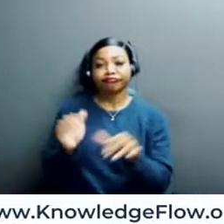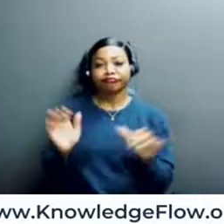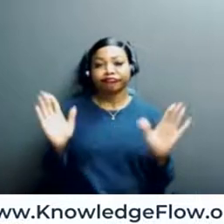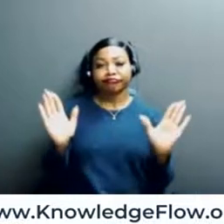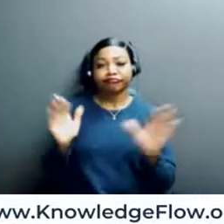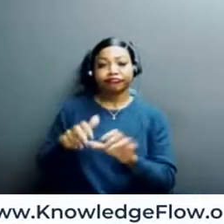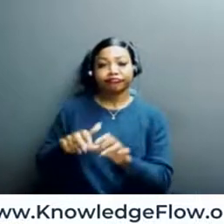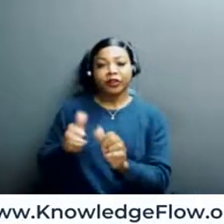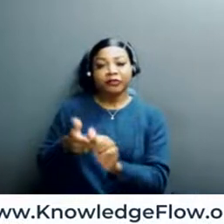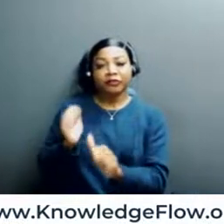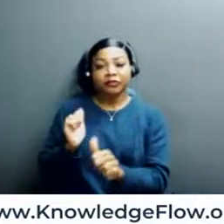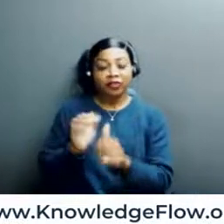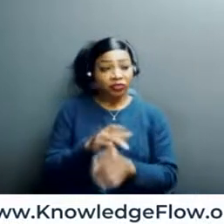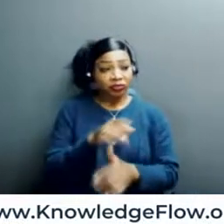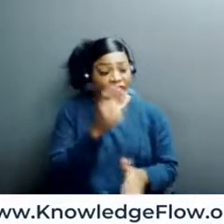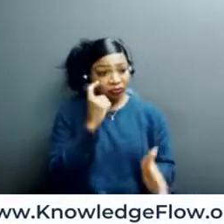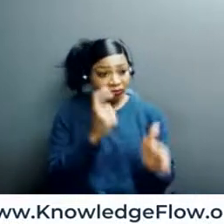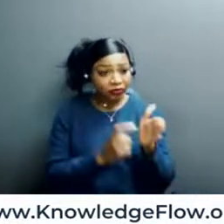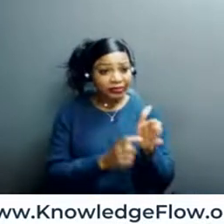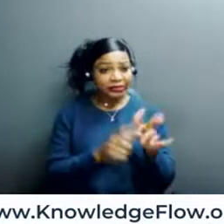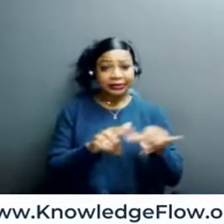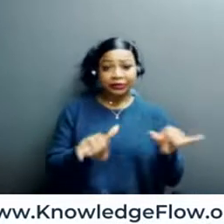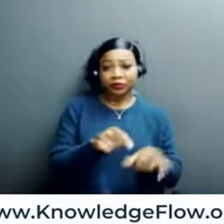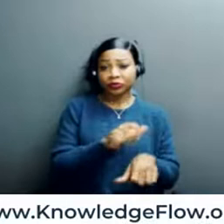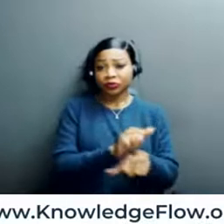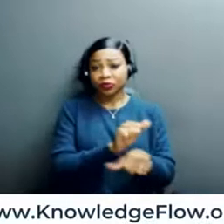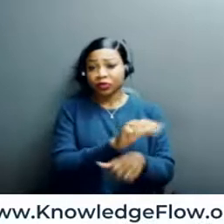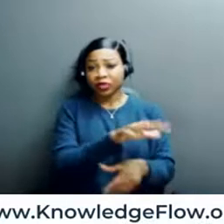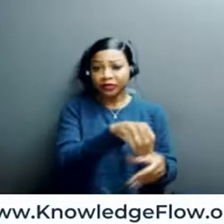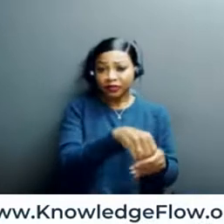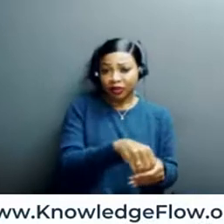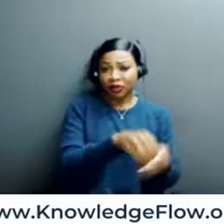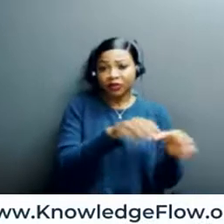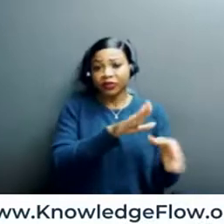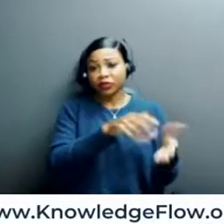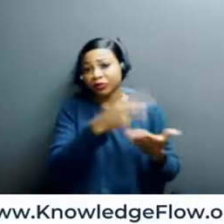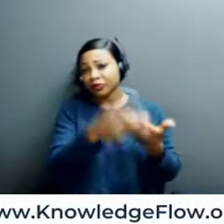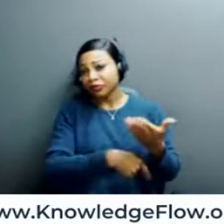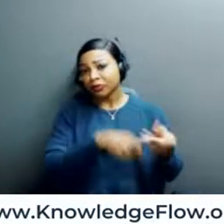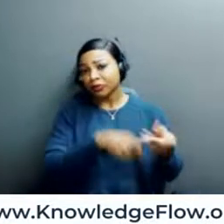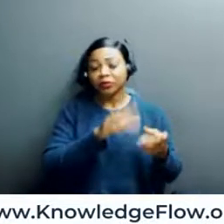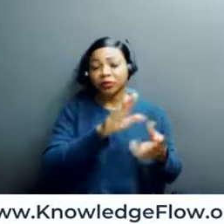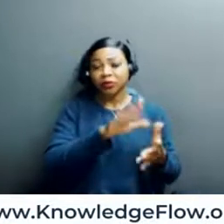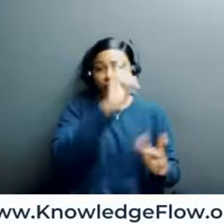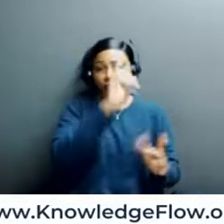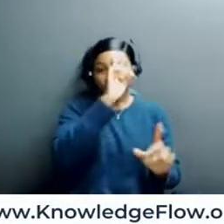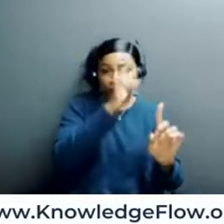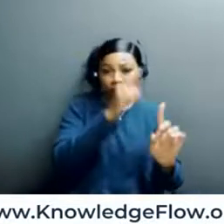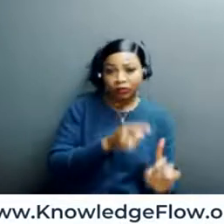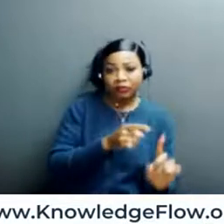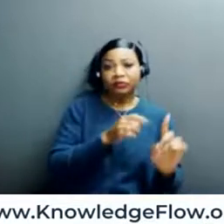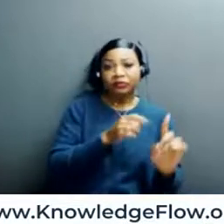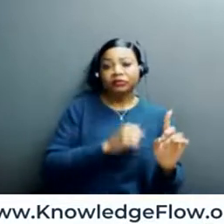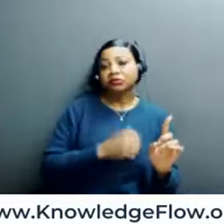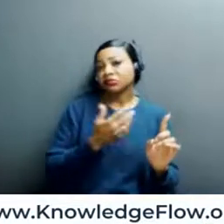that you've encountered while you were working on developing some of your programs and your initiatives? And that can,